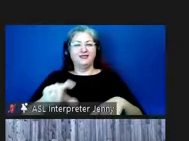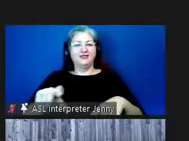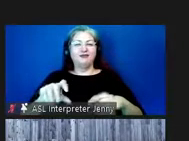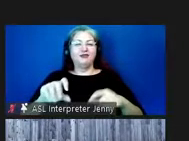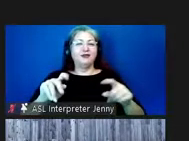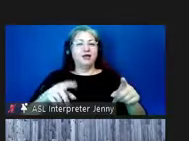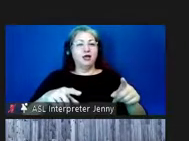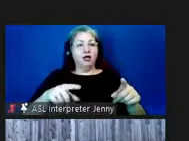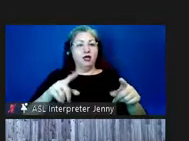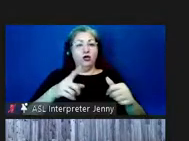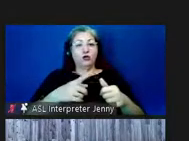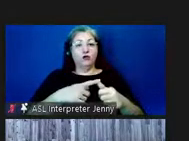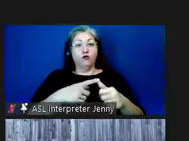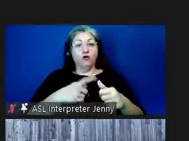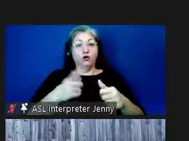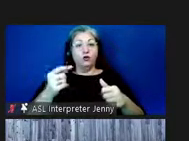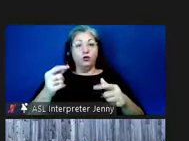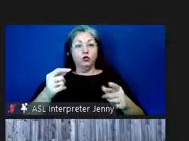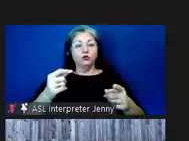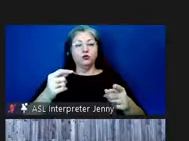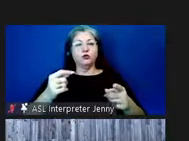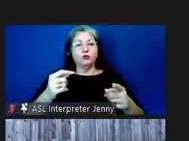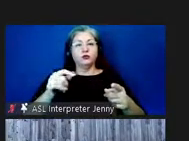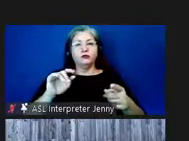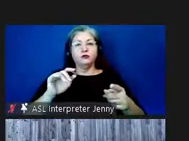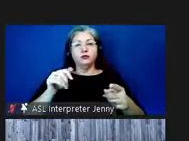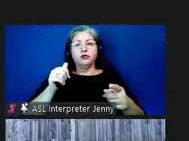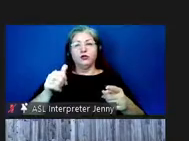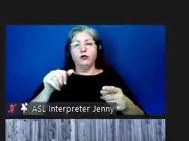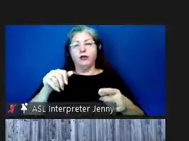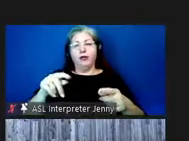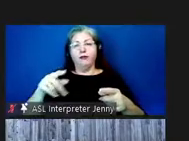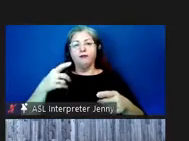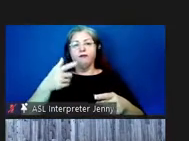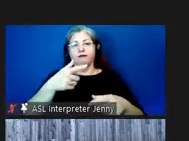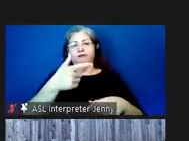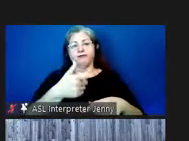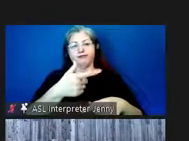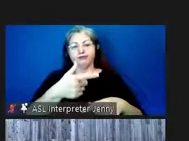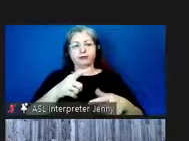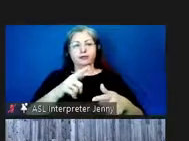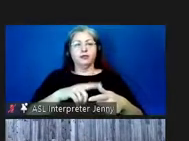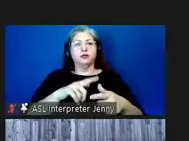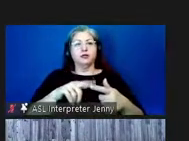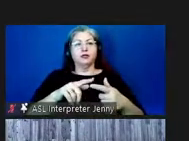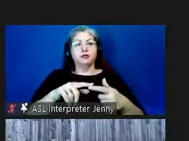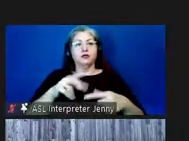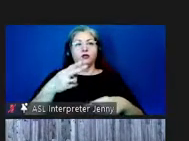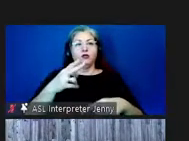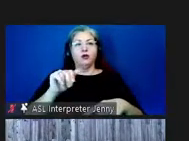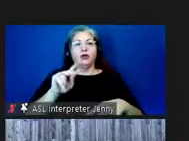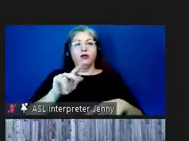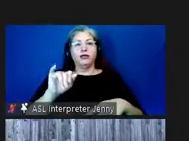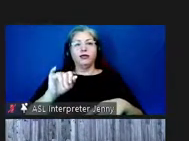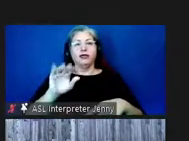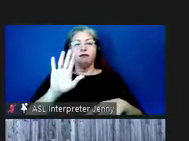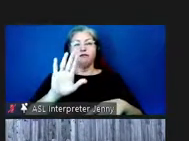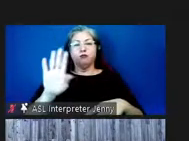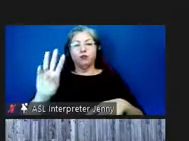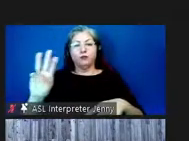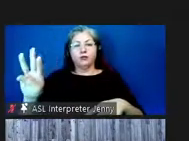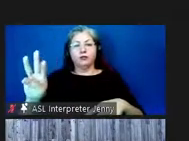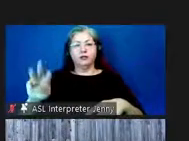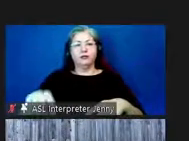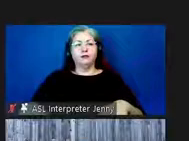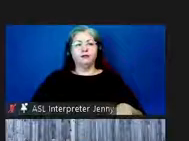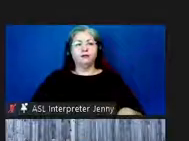are for this first thing you want to do is of course uh on your mobile app you can go here uh the lucky website so if you do